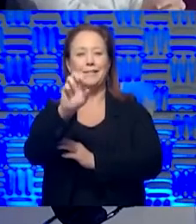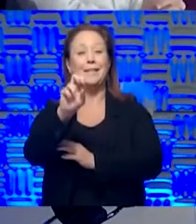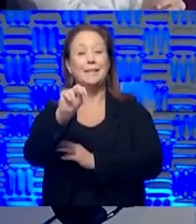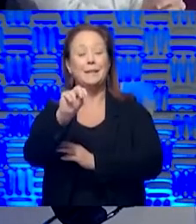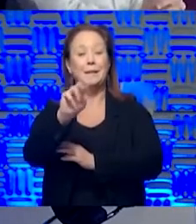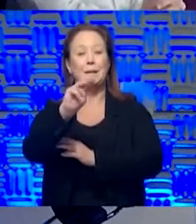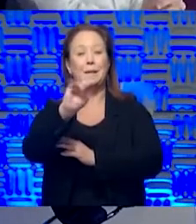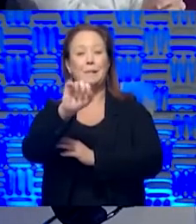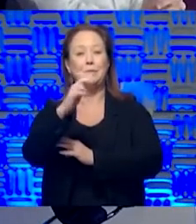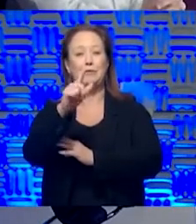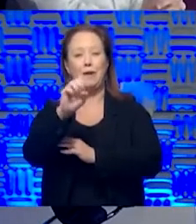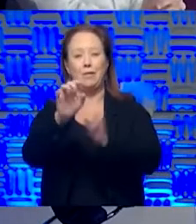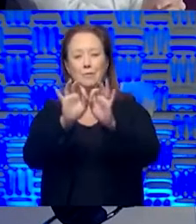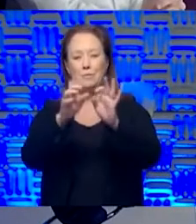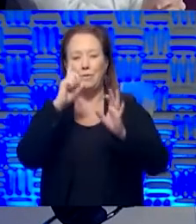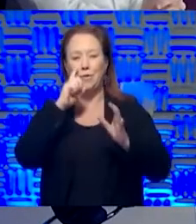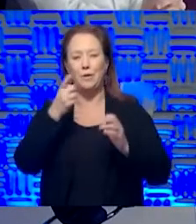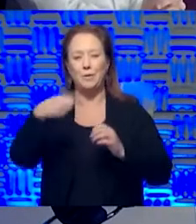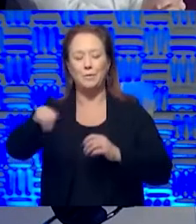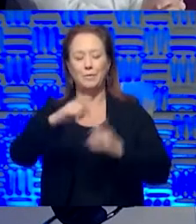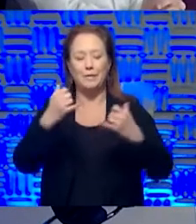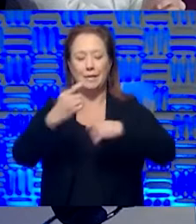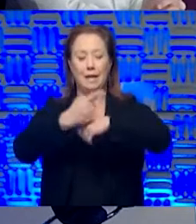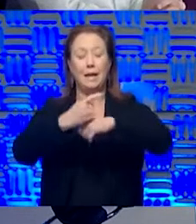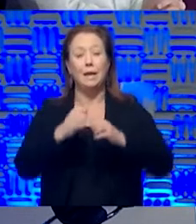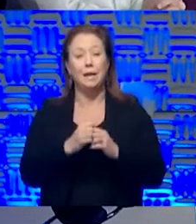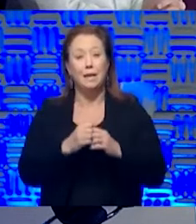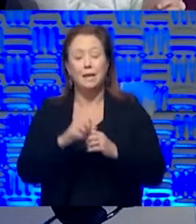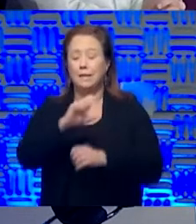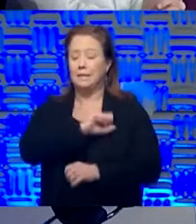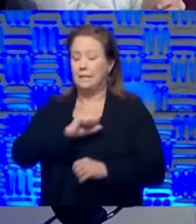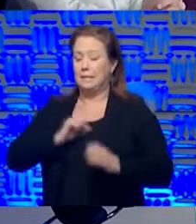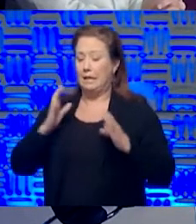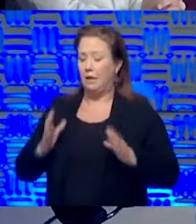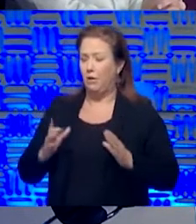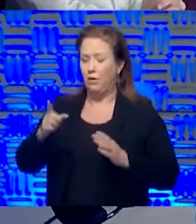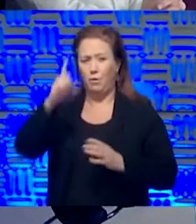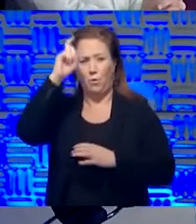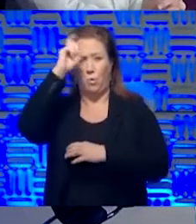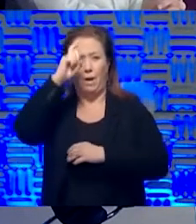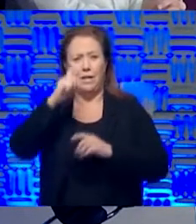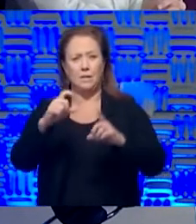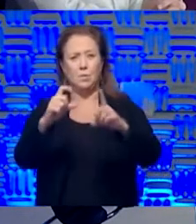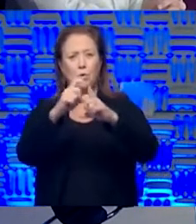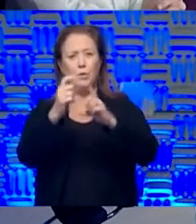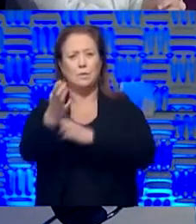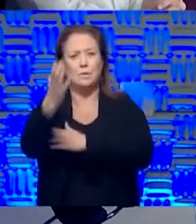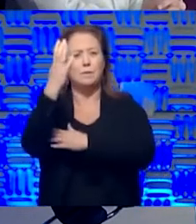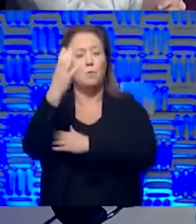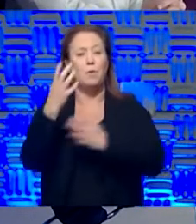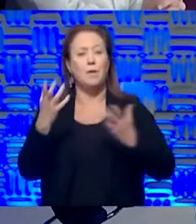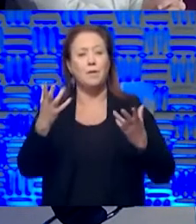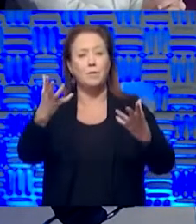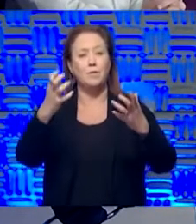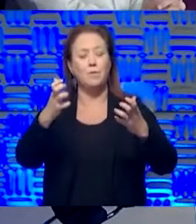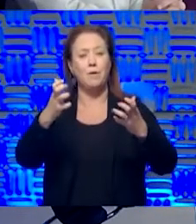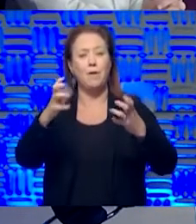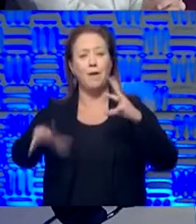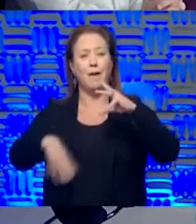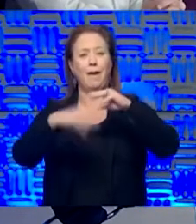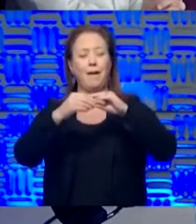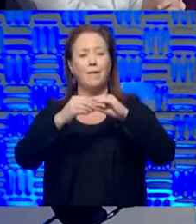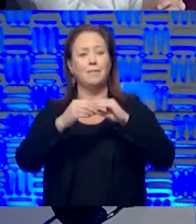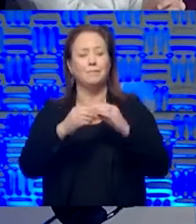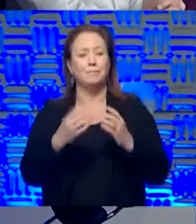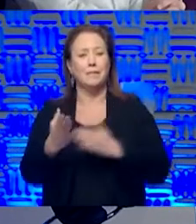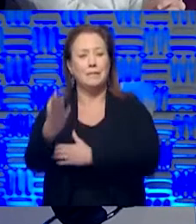morning. So thank you all for joining us. Senator, let's turn to you first. What words of wisdom do you have and thoughts that you would like our listening audience